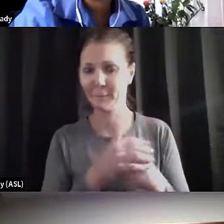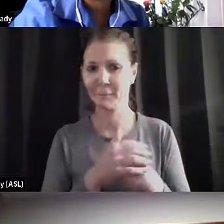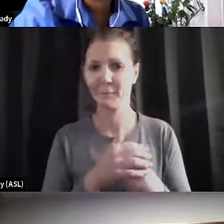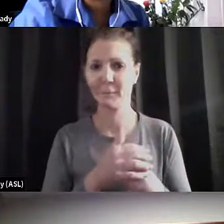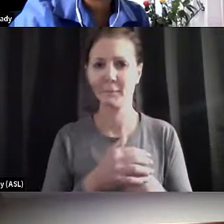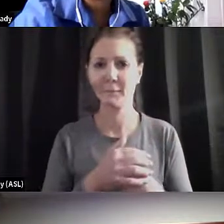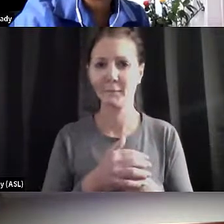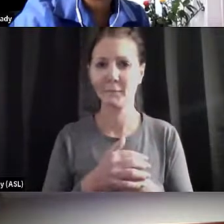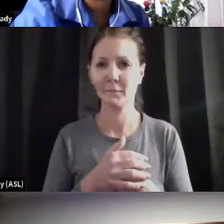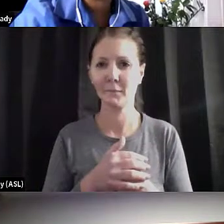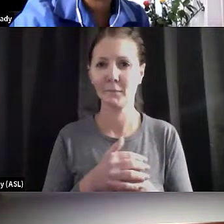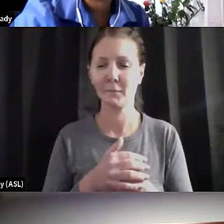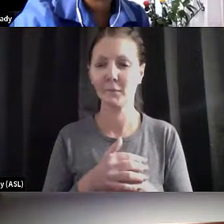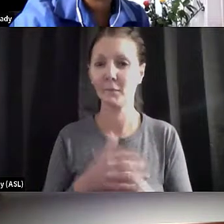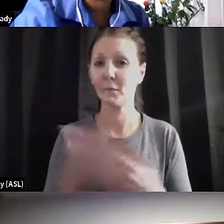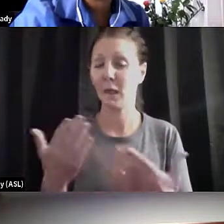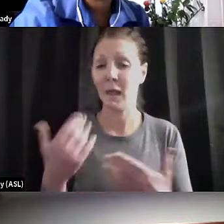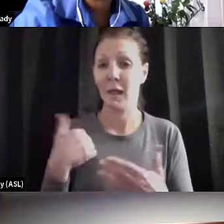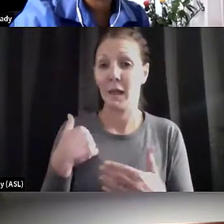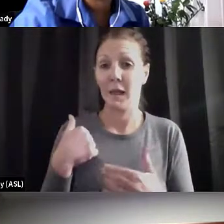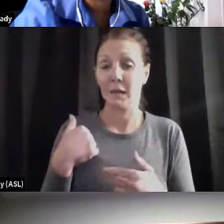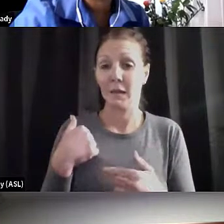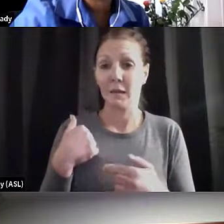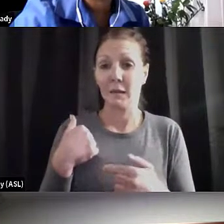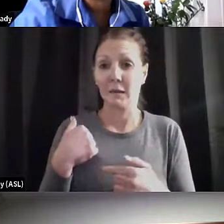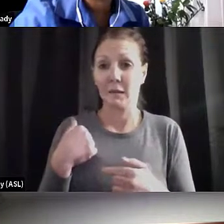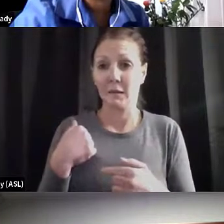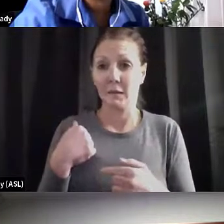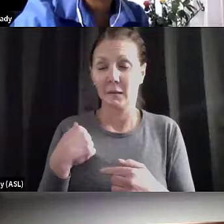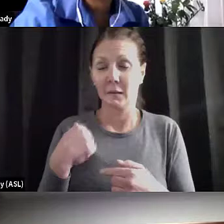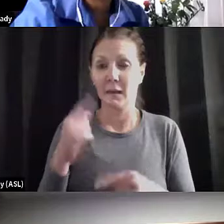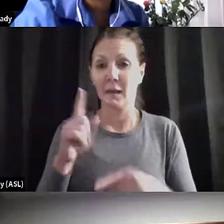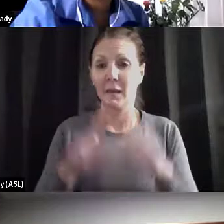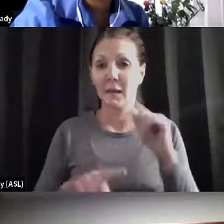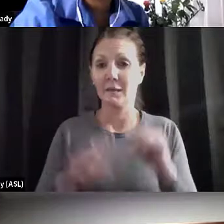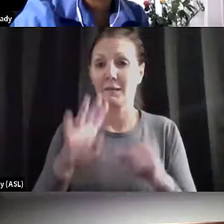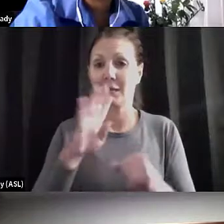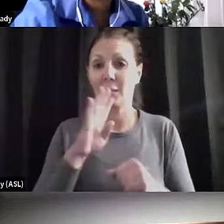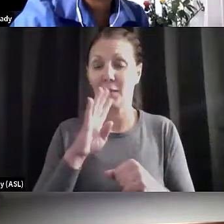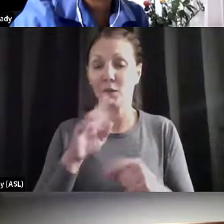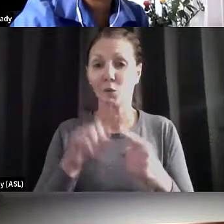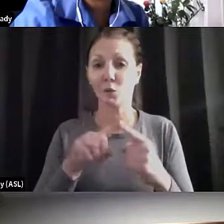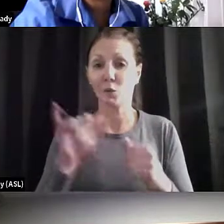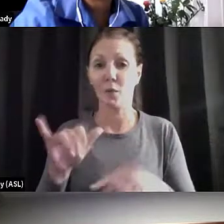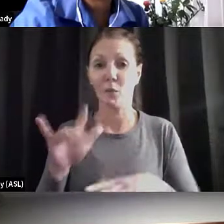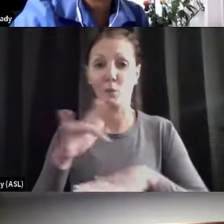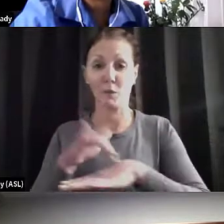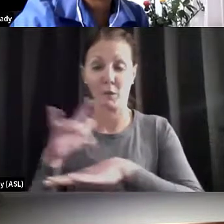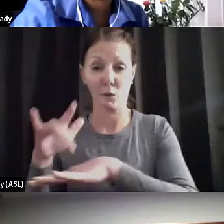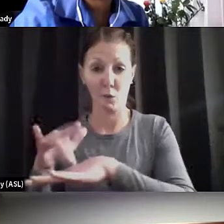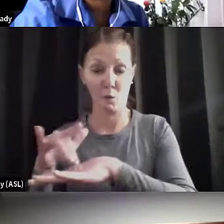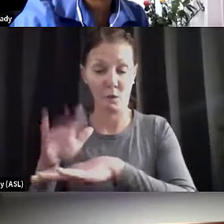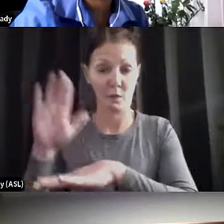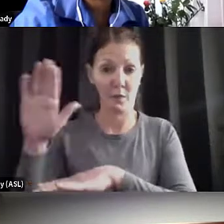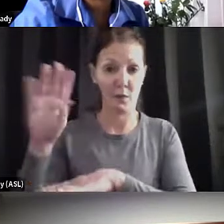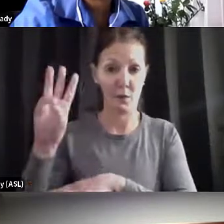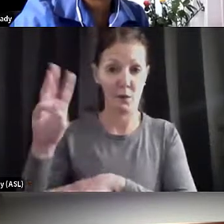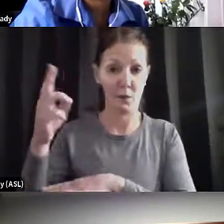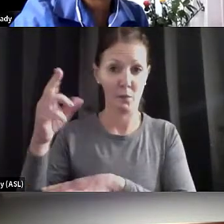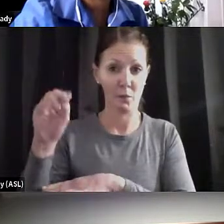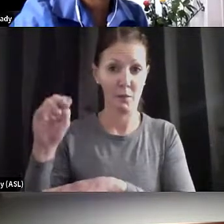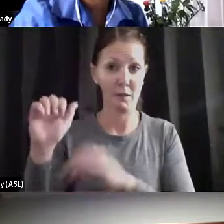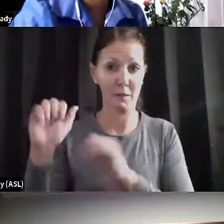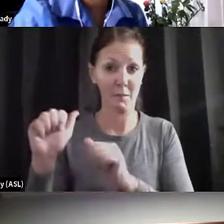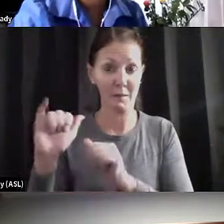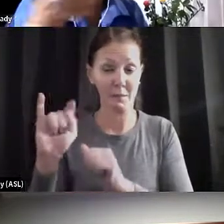Thank you. I can't speak to the resource allocation component of this, because that might be something that's also driving.